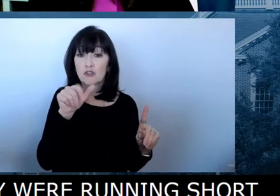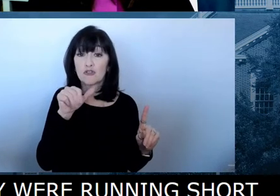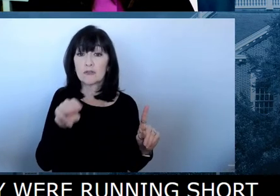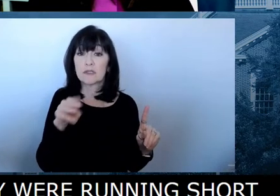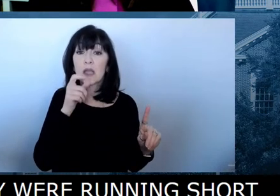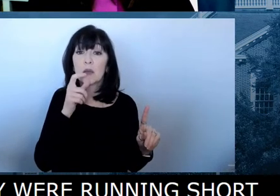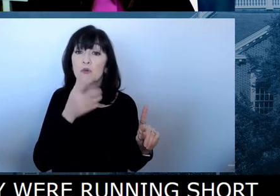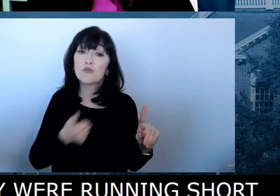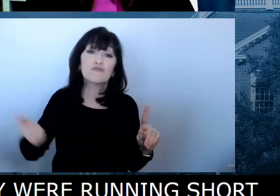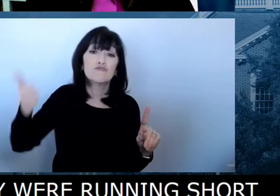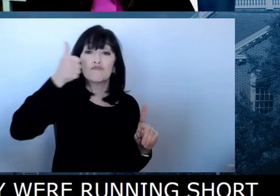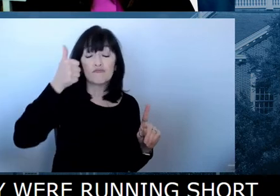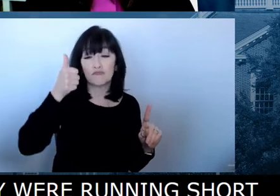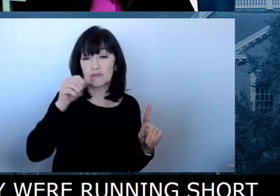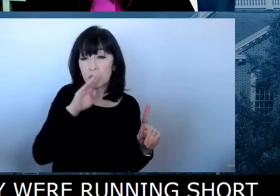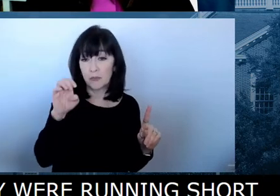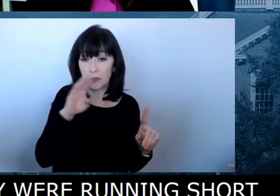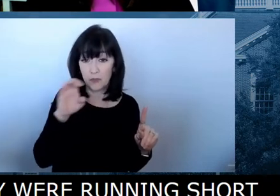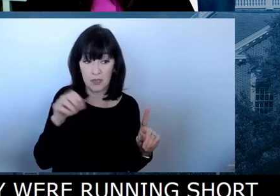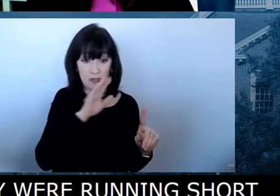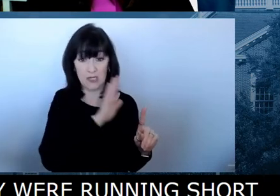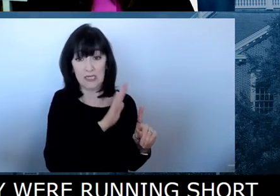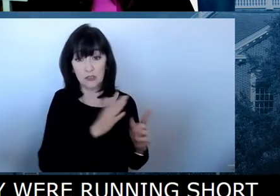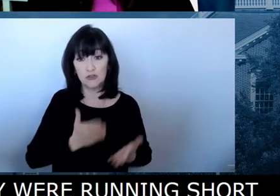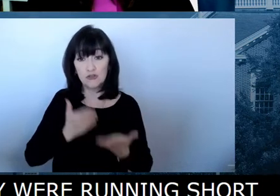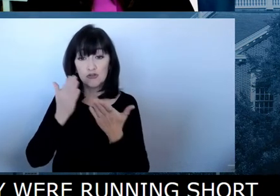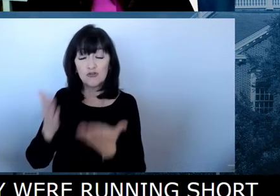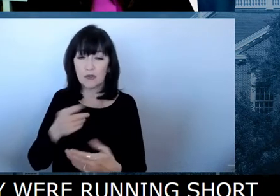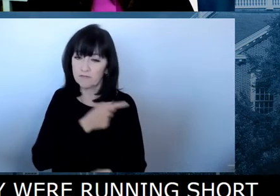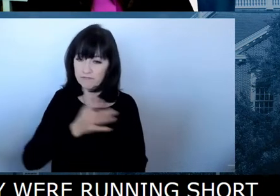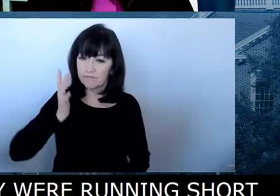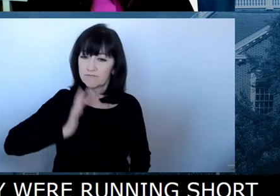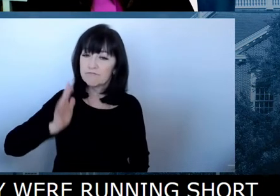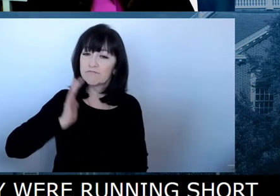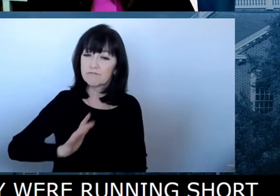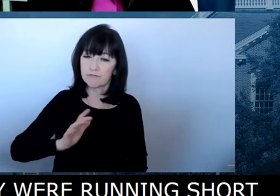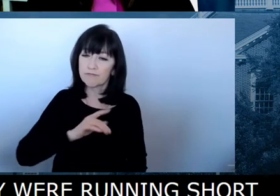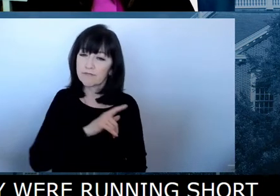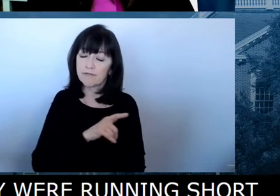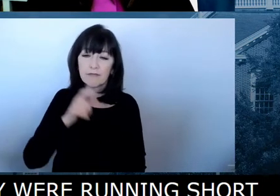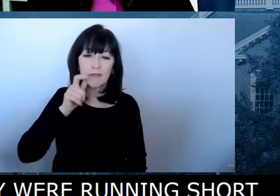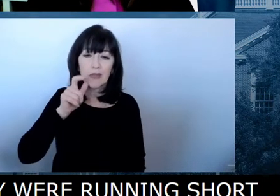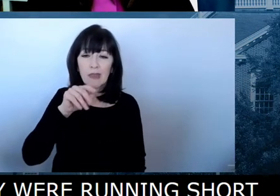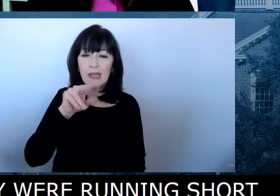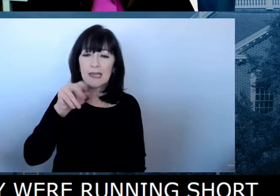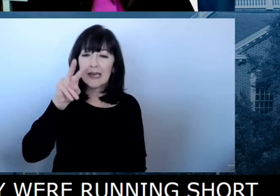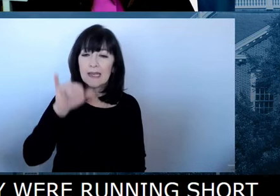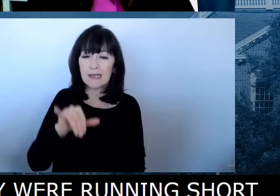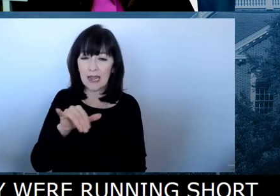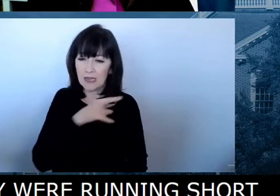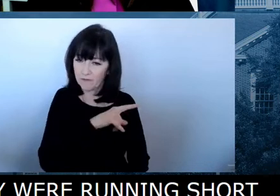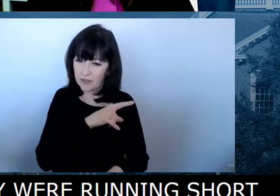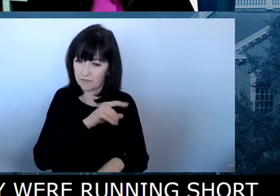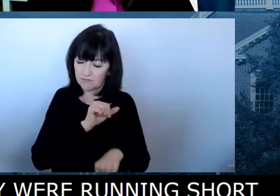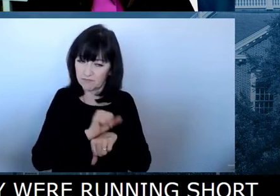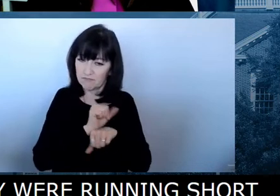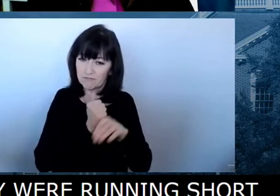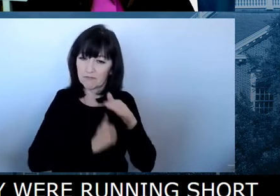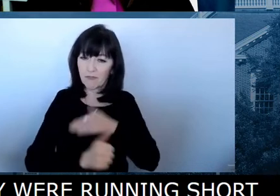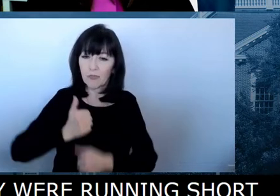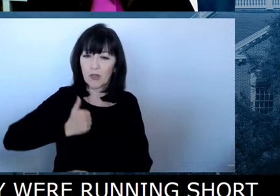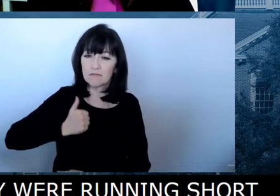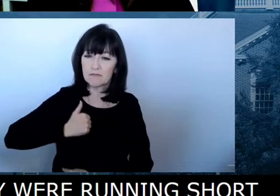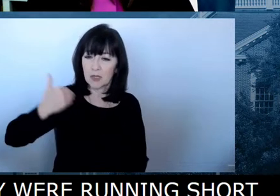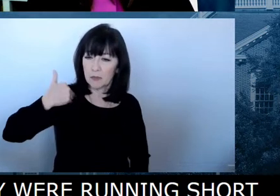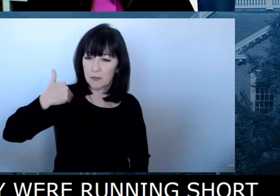something that he did in, uh, in the Navy reserve out in California. And so we ran that up the, uh, up the